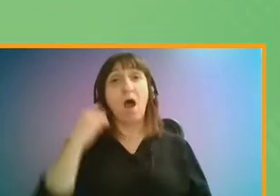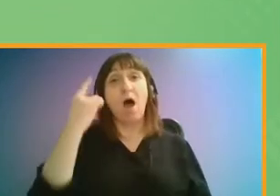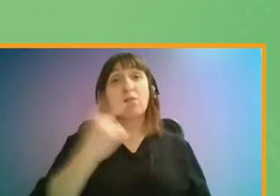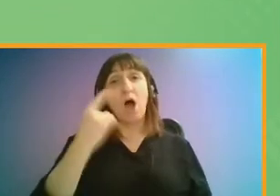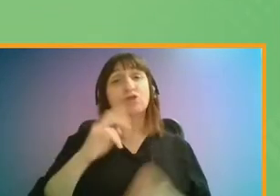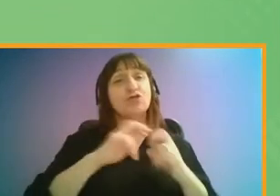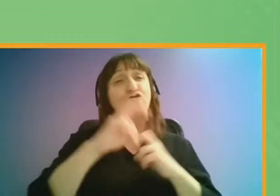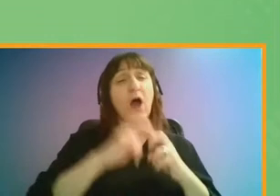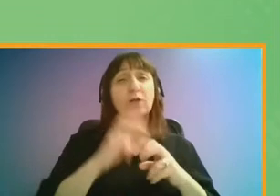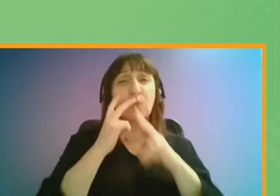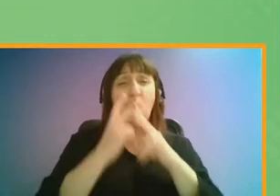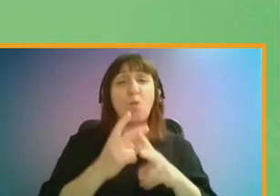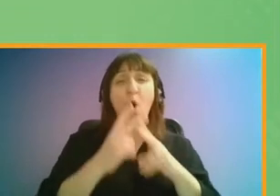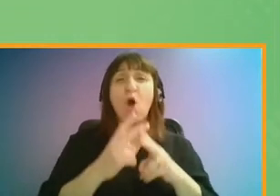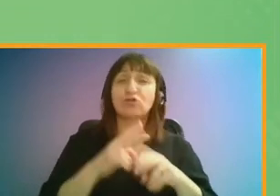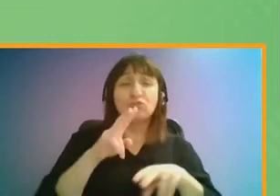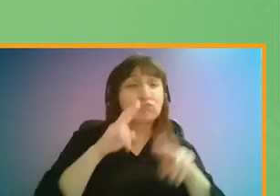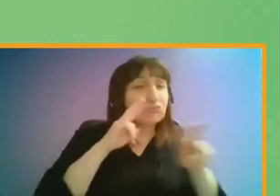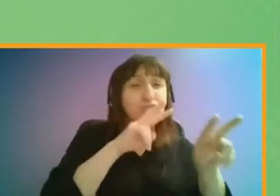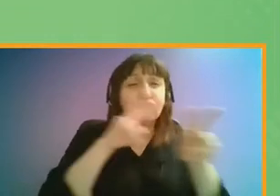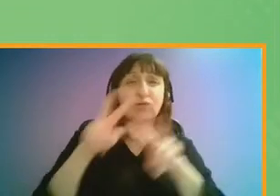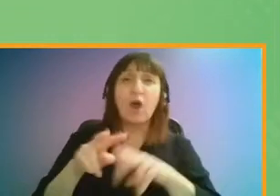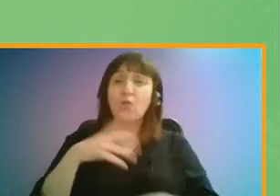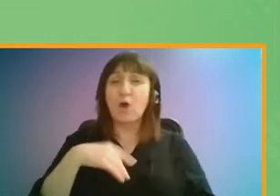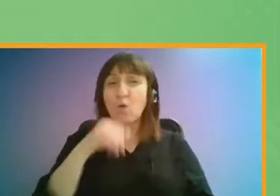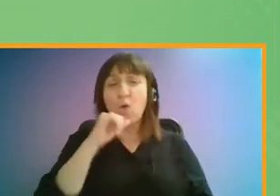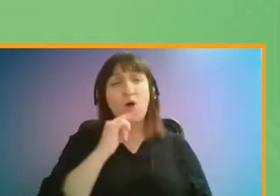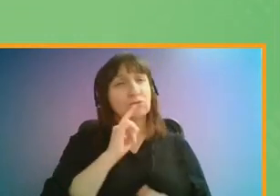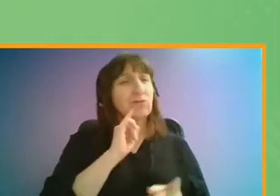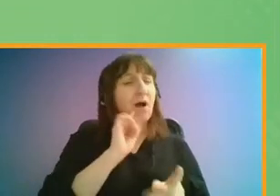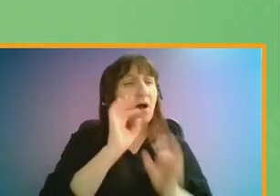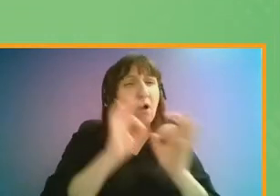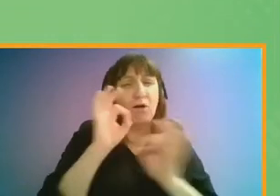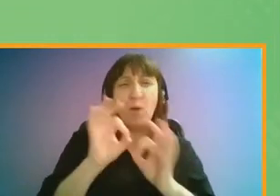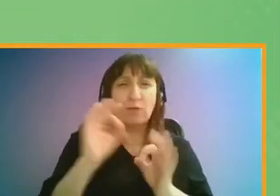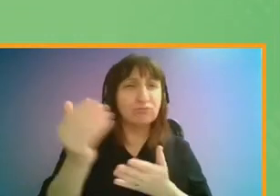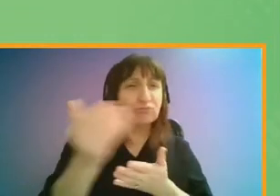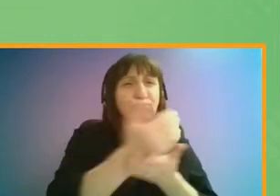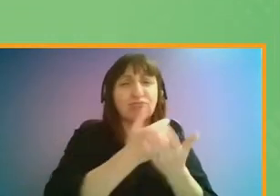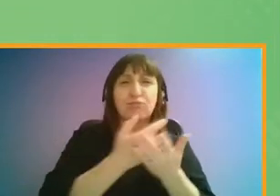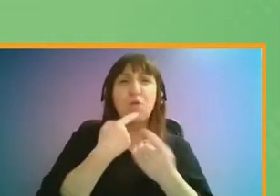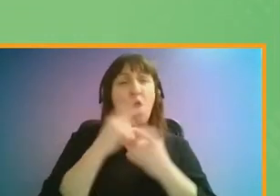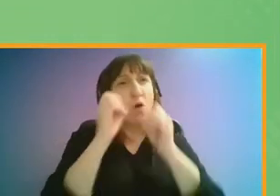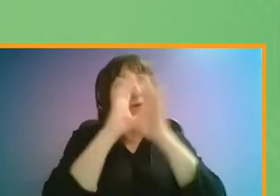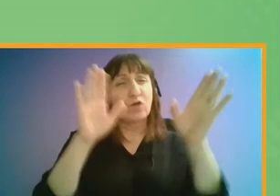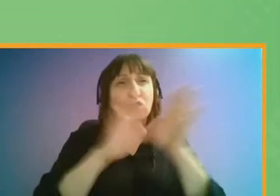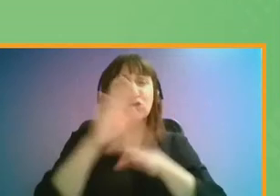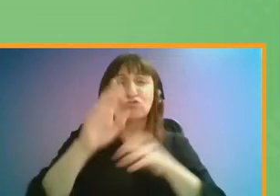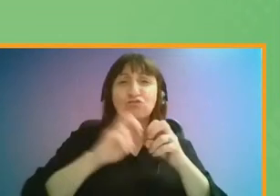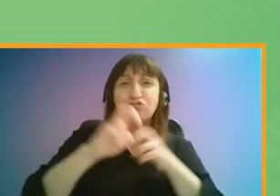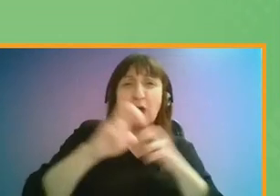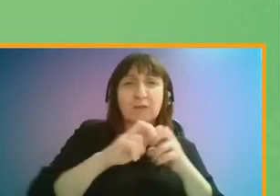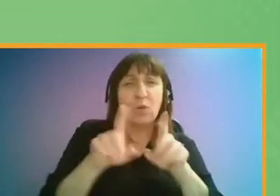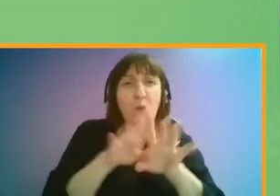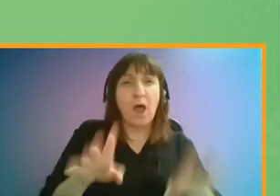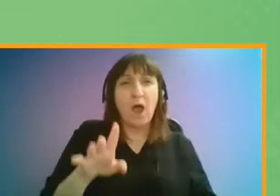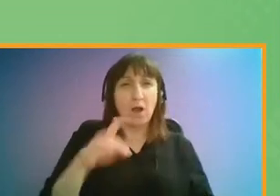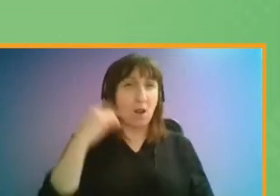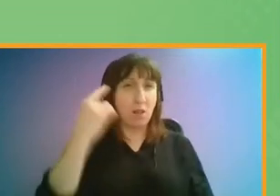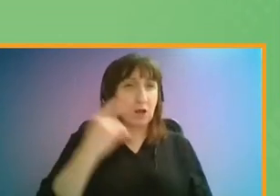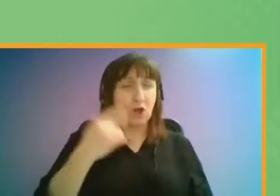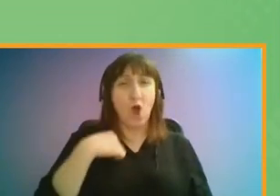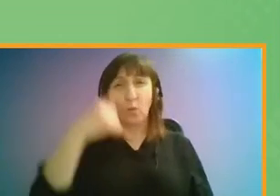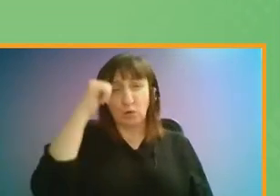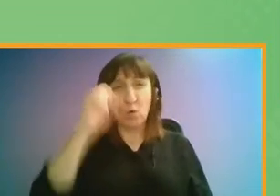we wanted to investigate some of the questions that people have been asking about what the future of London transport will look like. We knew that the pandemic was going to have a big impact on